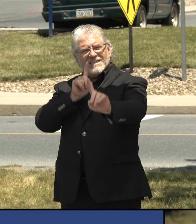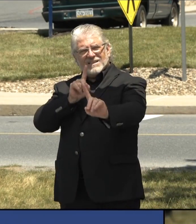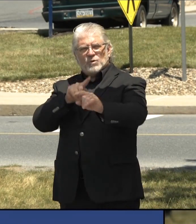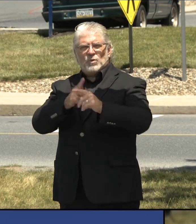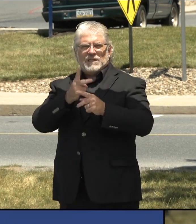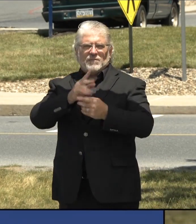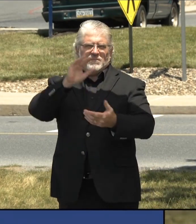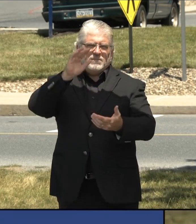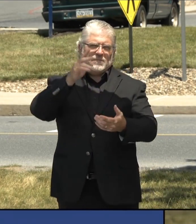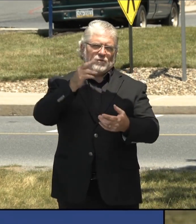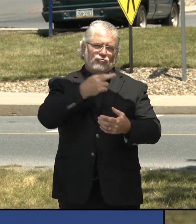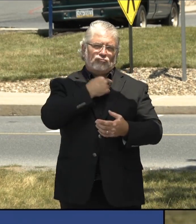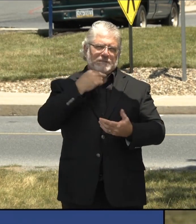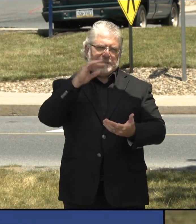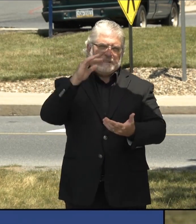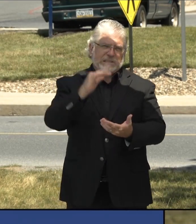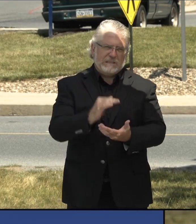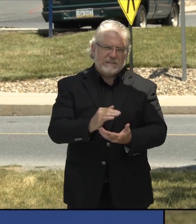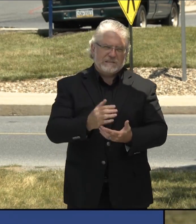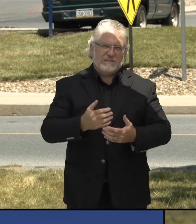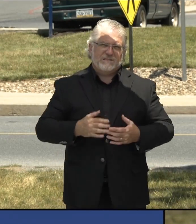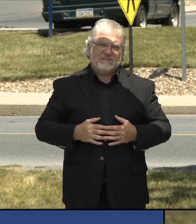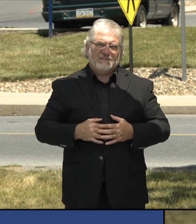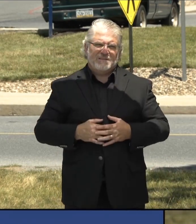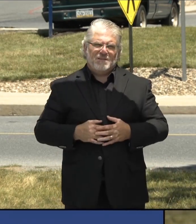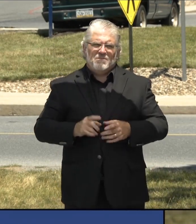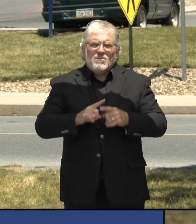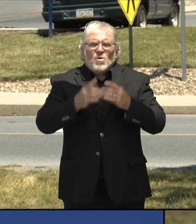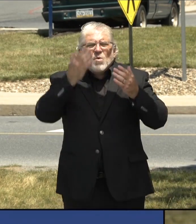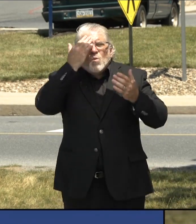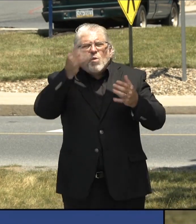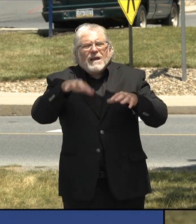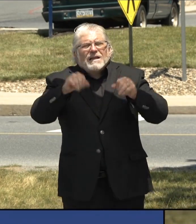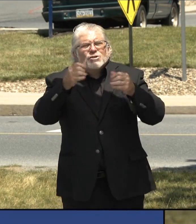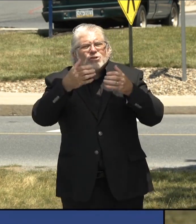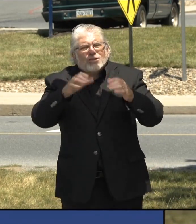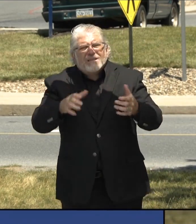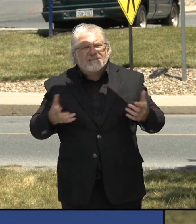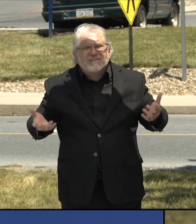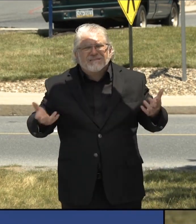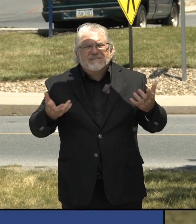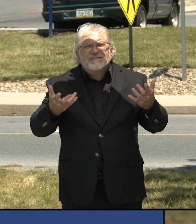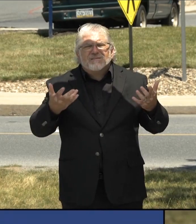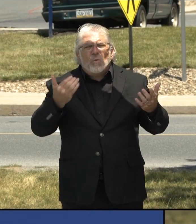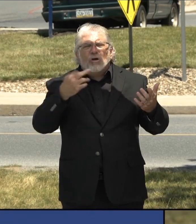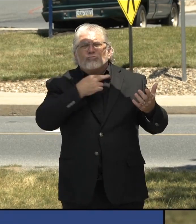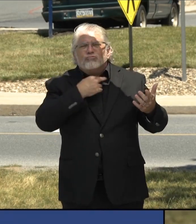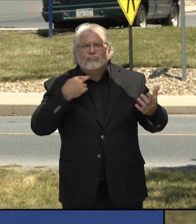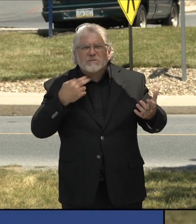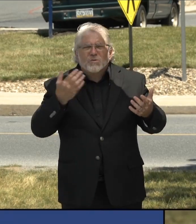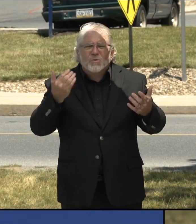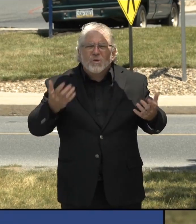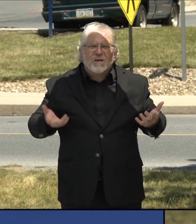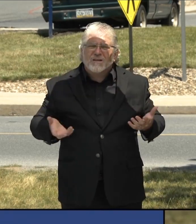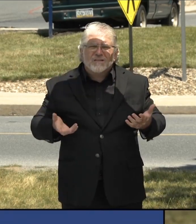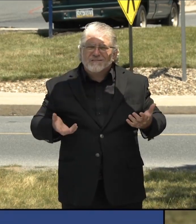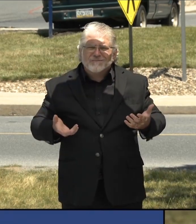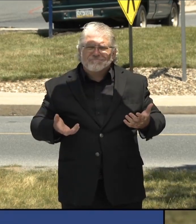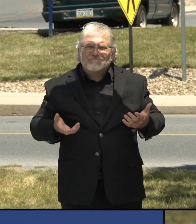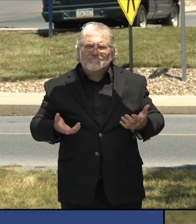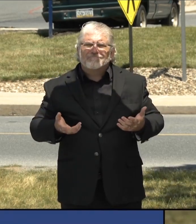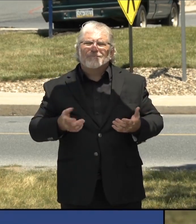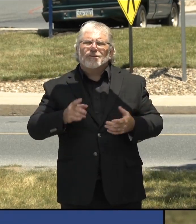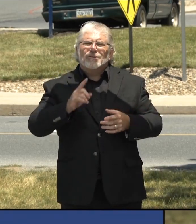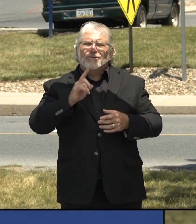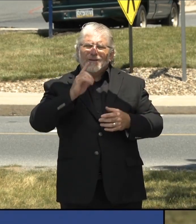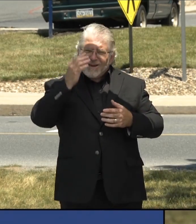no way I can quantitate that. But why are we taking that chance? I mean, there's no reason to take that chance. It is. It is a pain